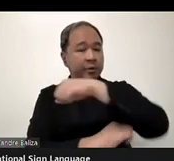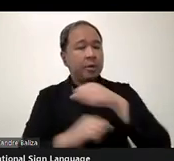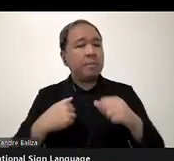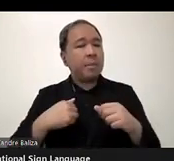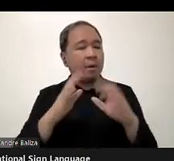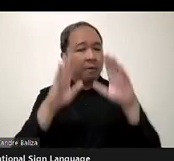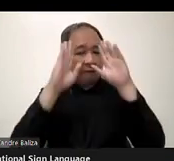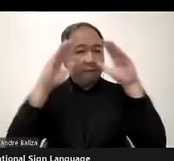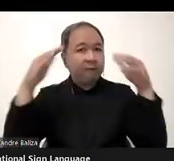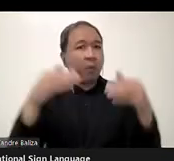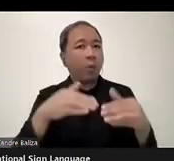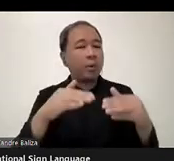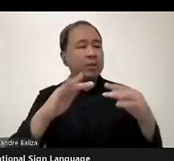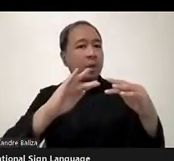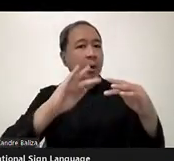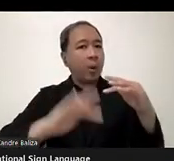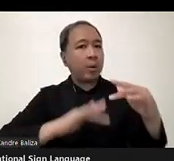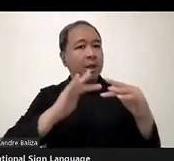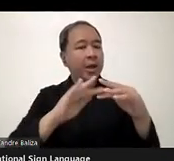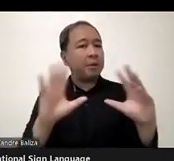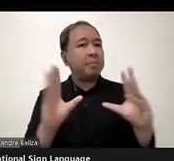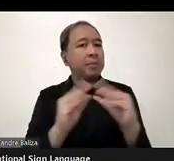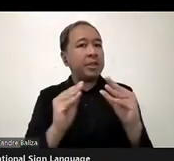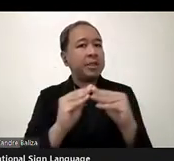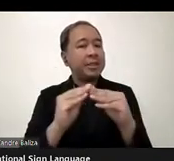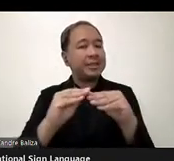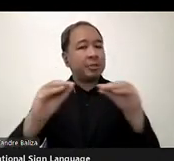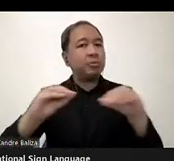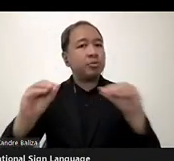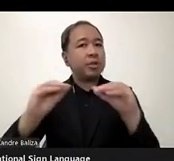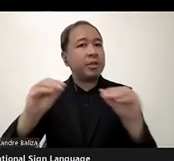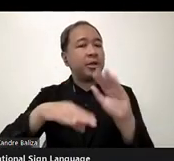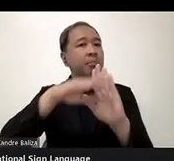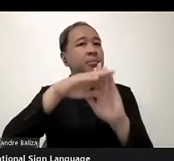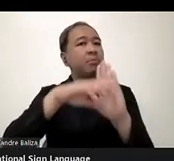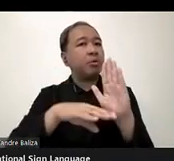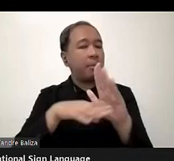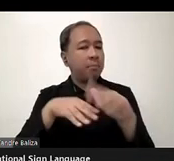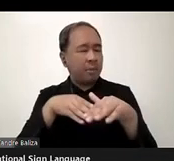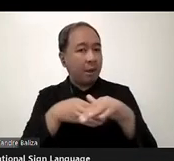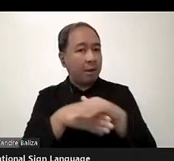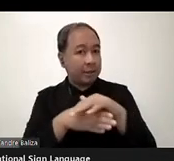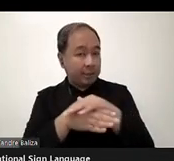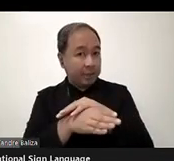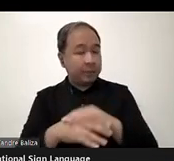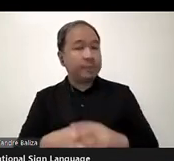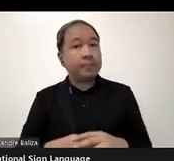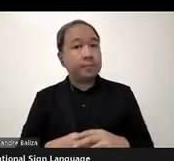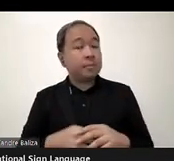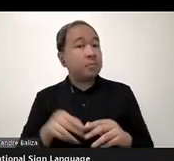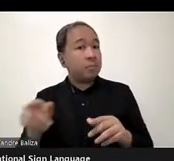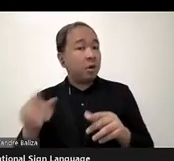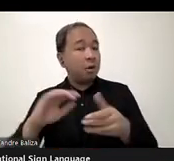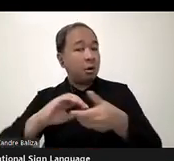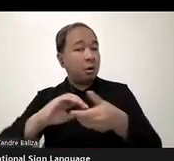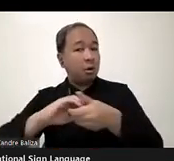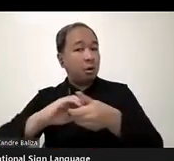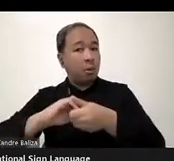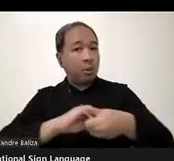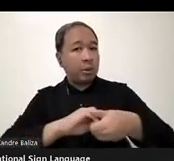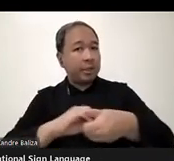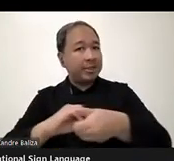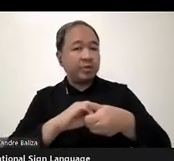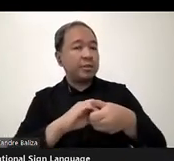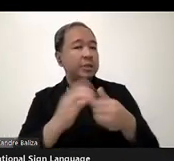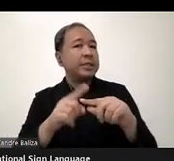meetings and training program accessibility. More than often organizations depend on auto captioning